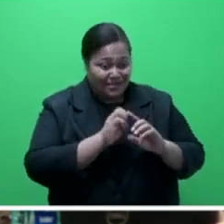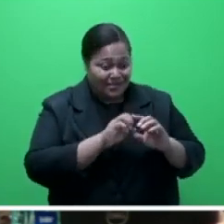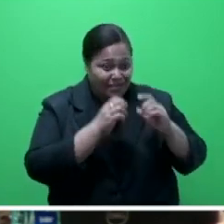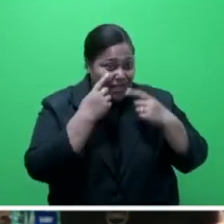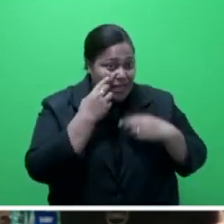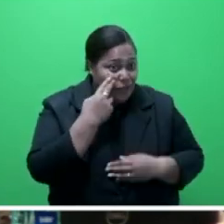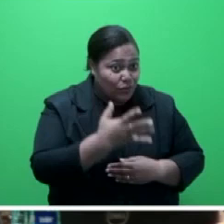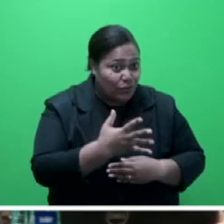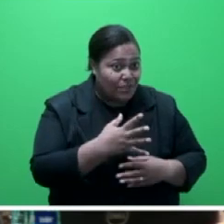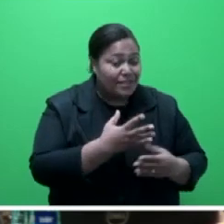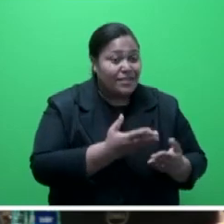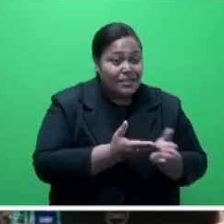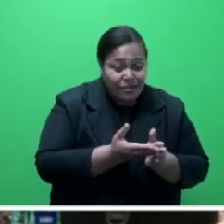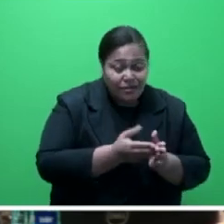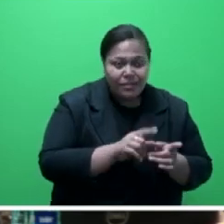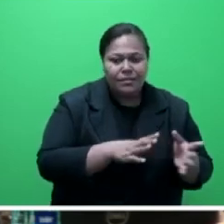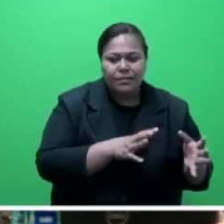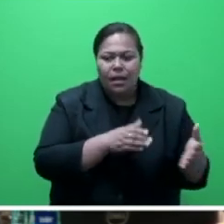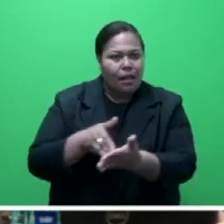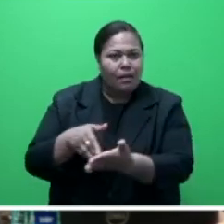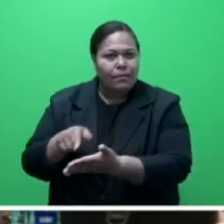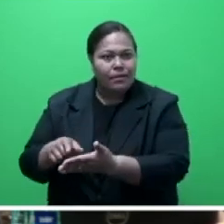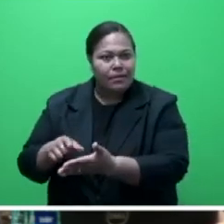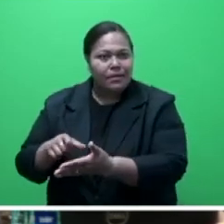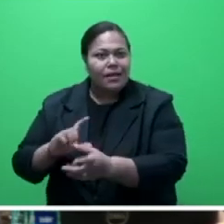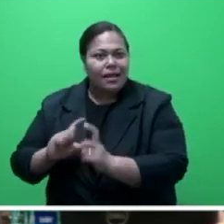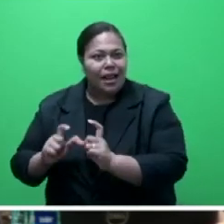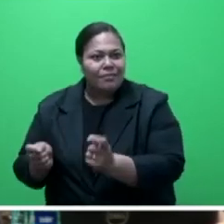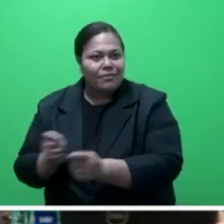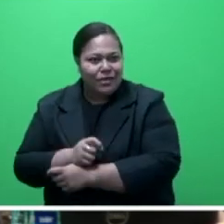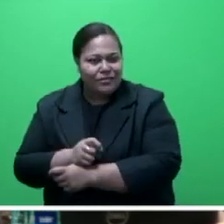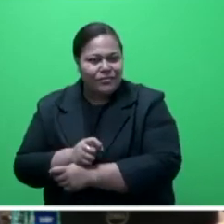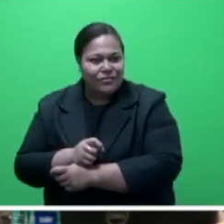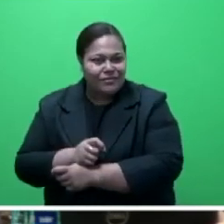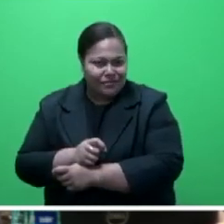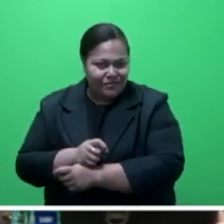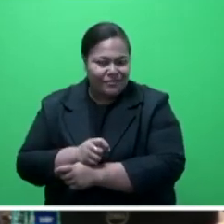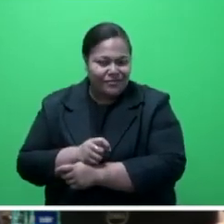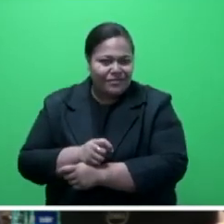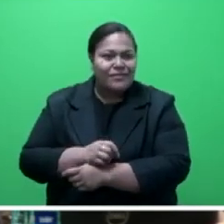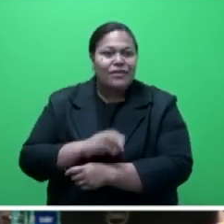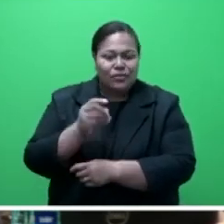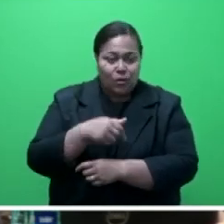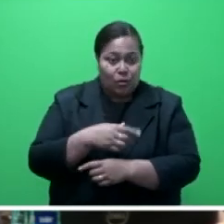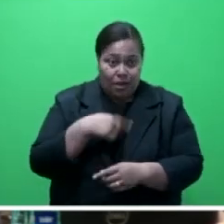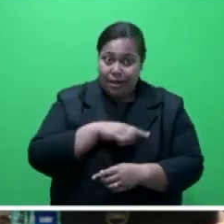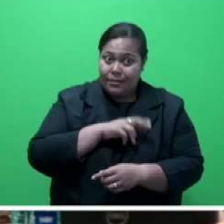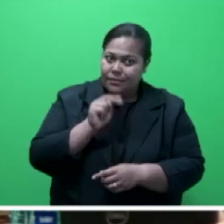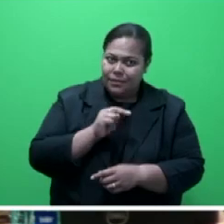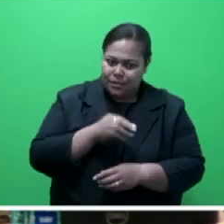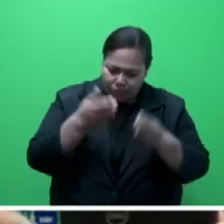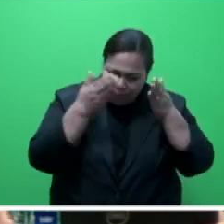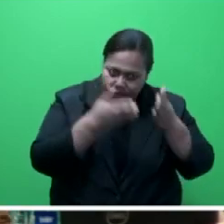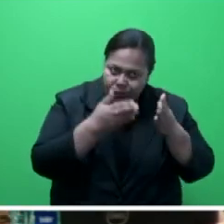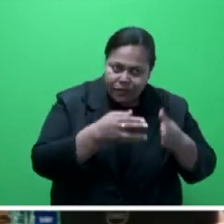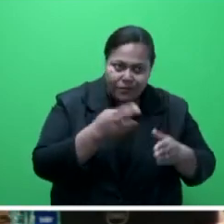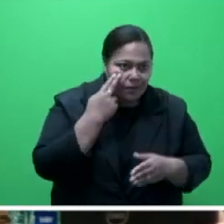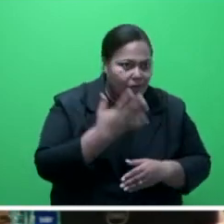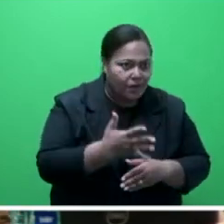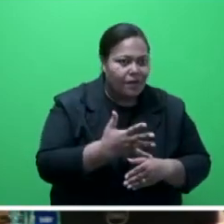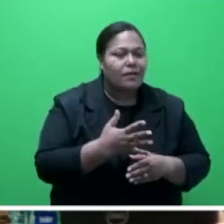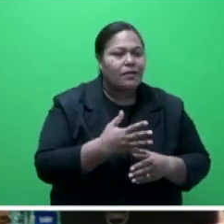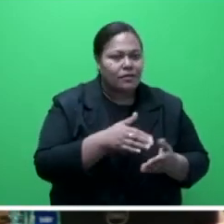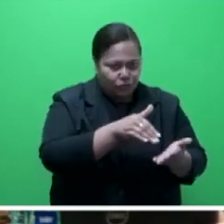change mitigation and adaptation. Therefore, conserving and sustainably managing biodiversity is critical to addressing climate change.